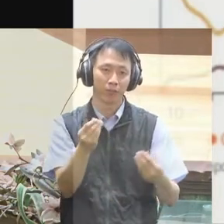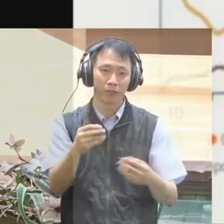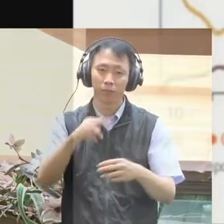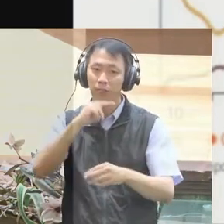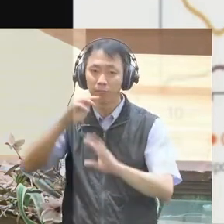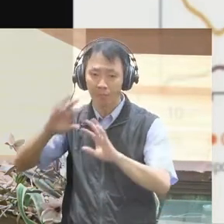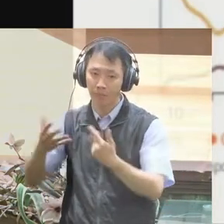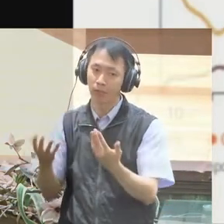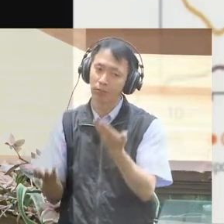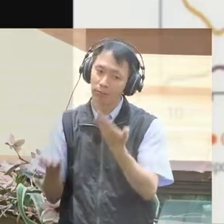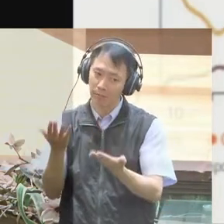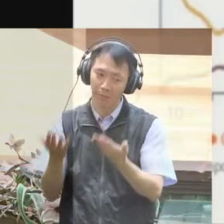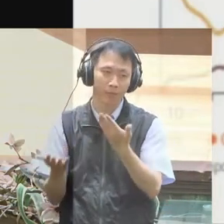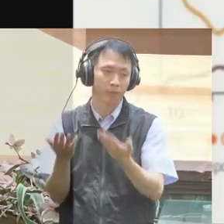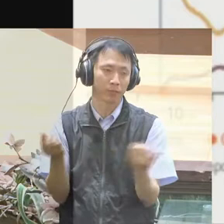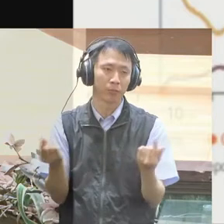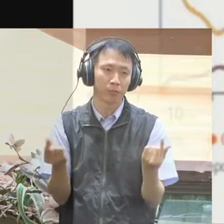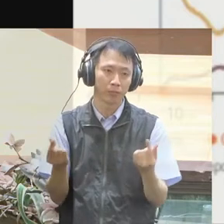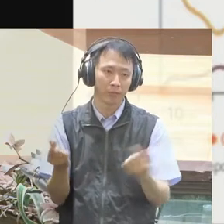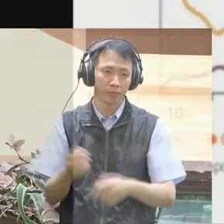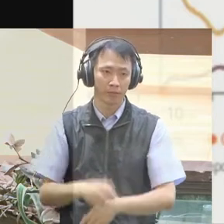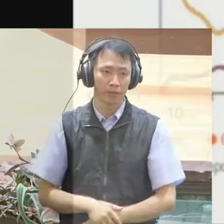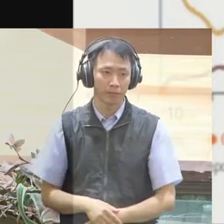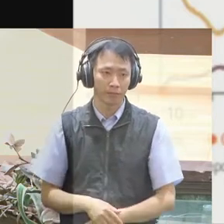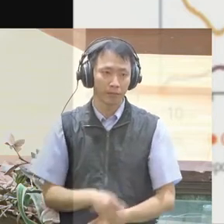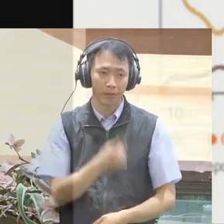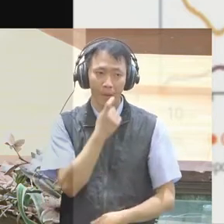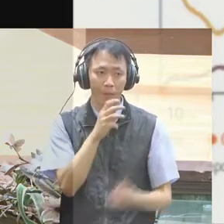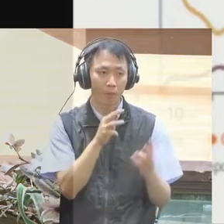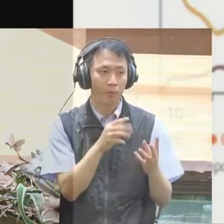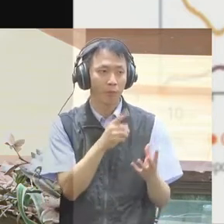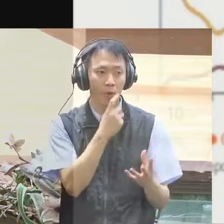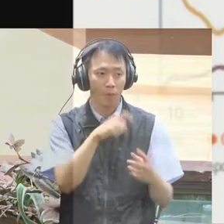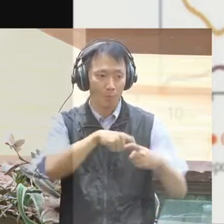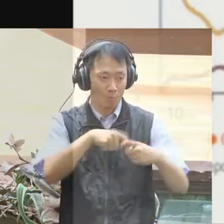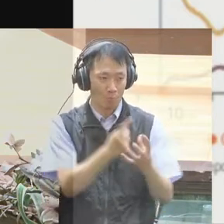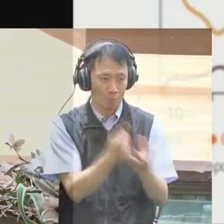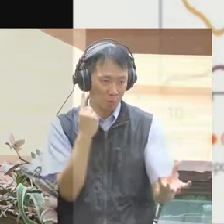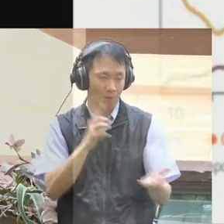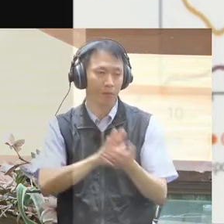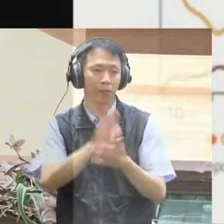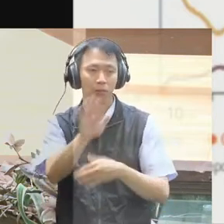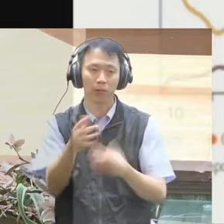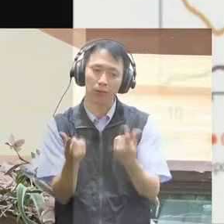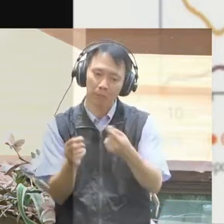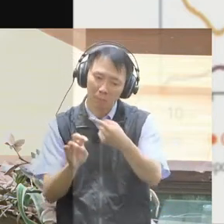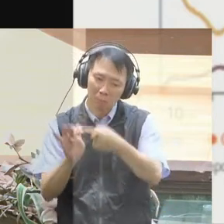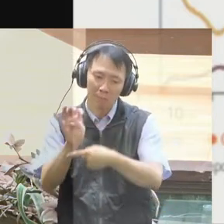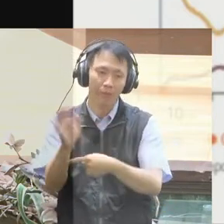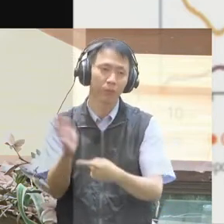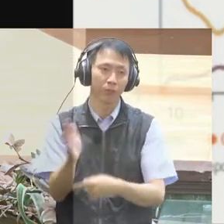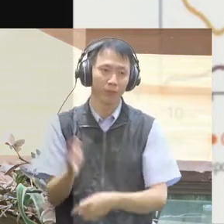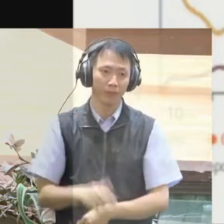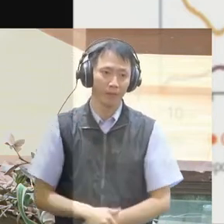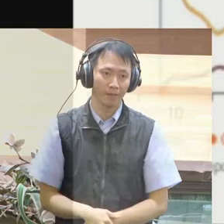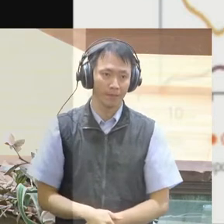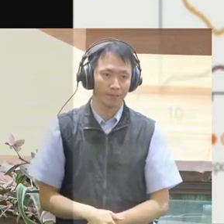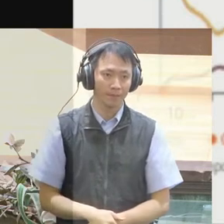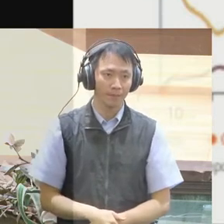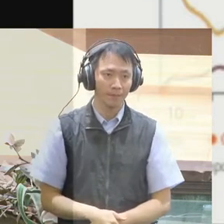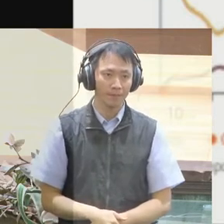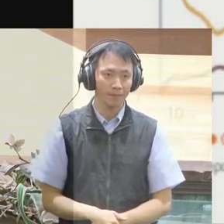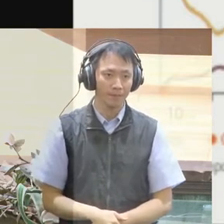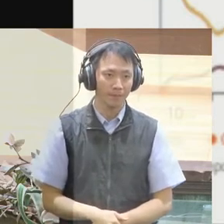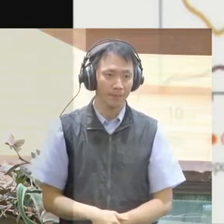of voters feel politically homeless and would consider backing a new center-ground party. Almost half of those questioned said both that they did